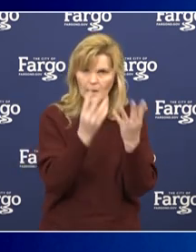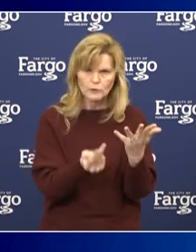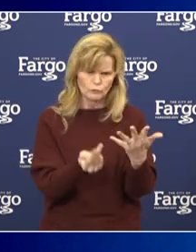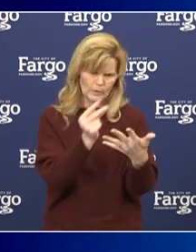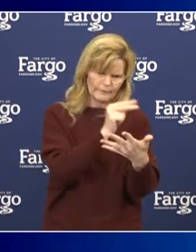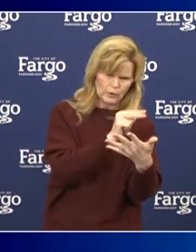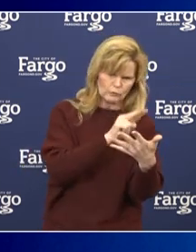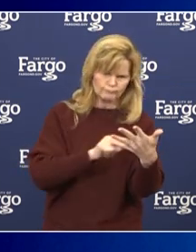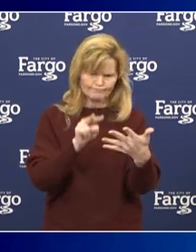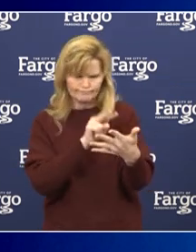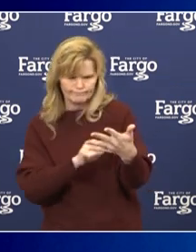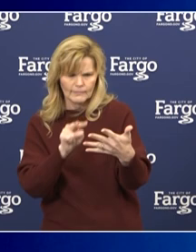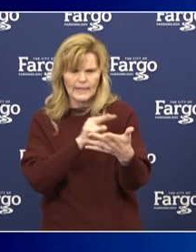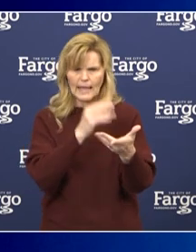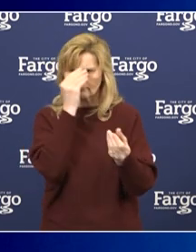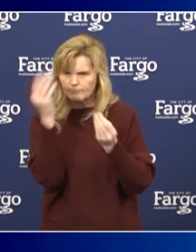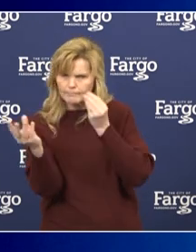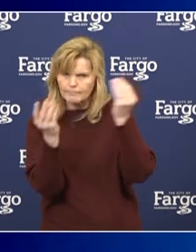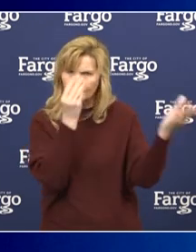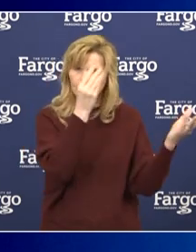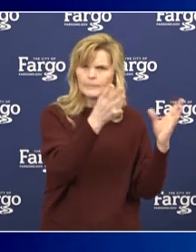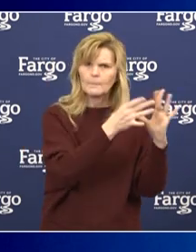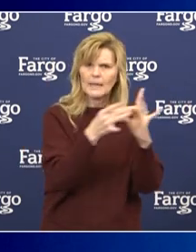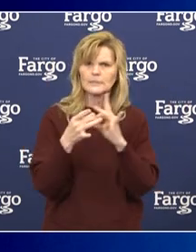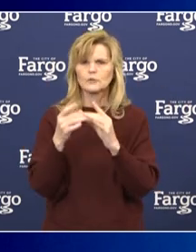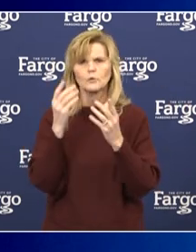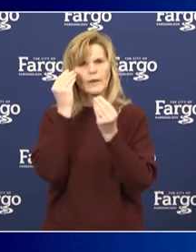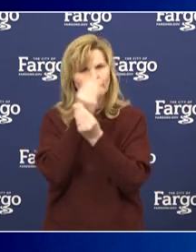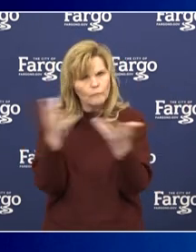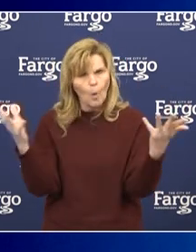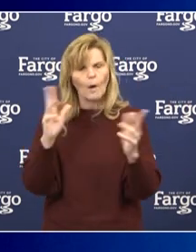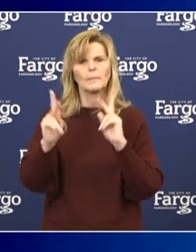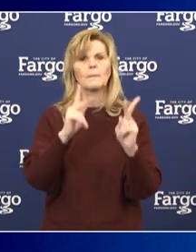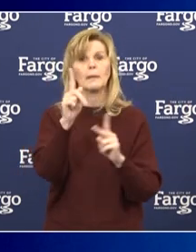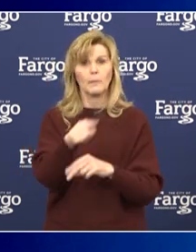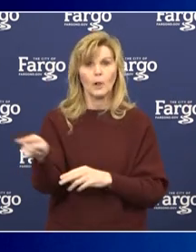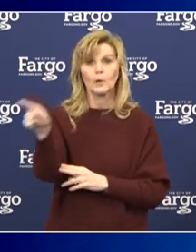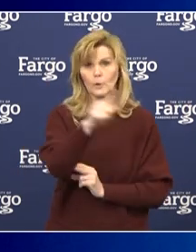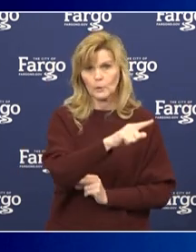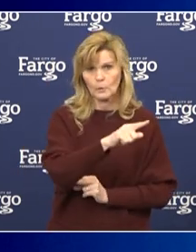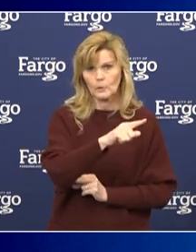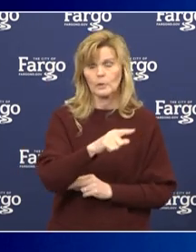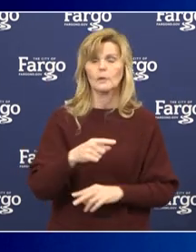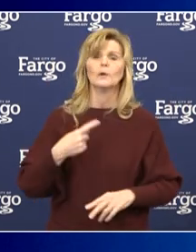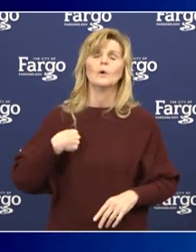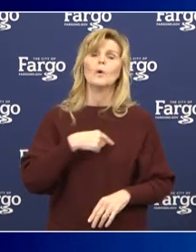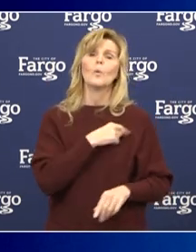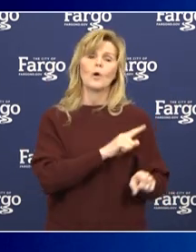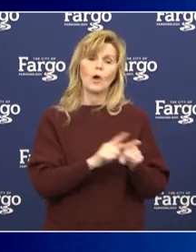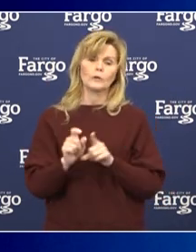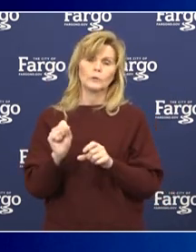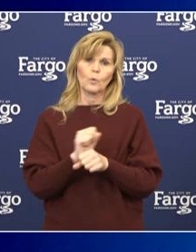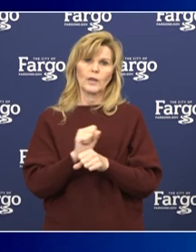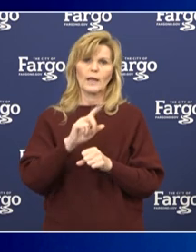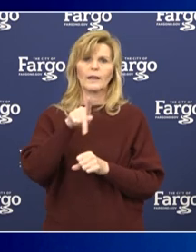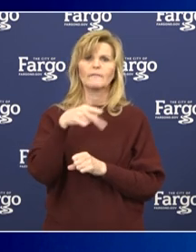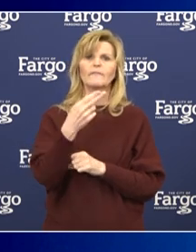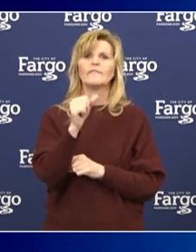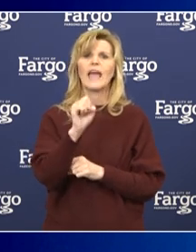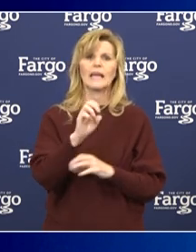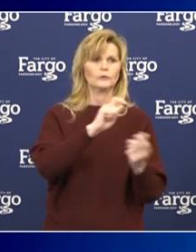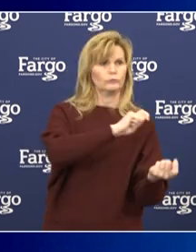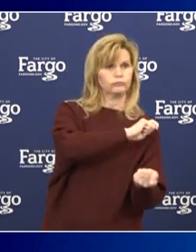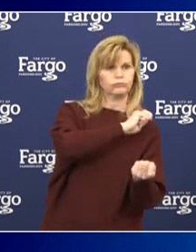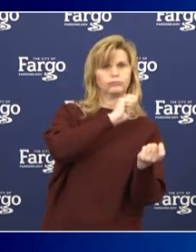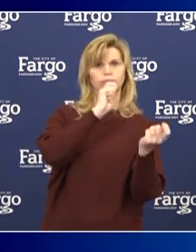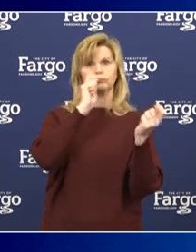on sending out messaging to keep the public informed. We're also working on a phased approach to return to normal.